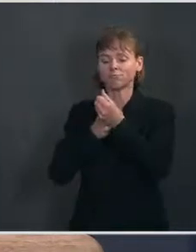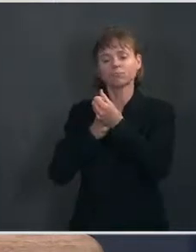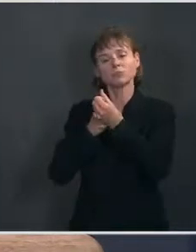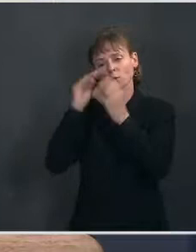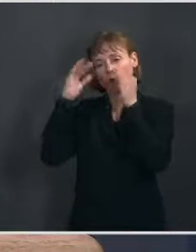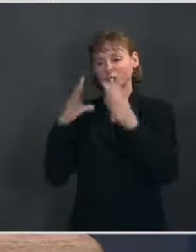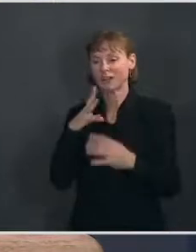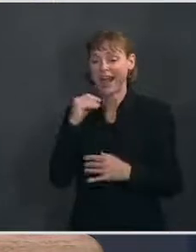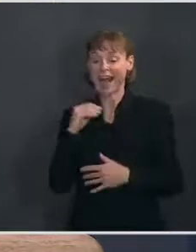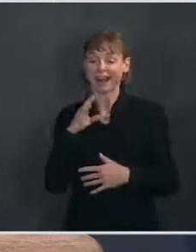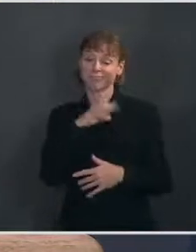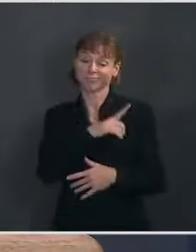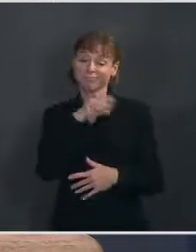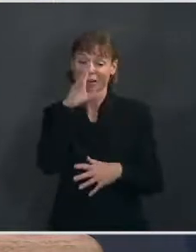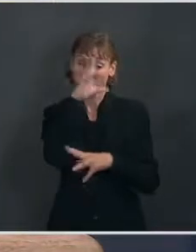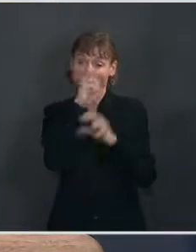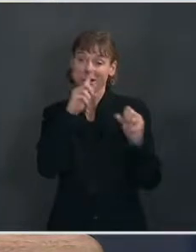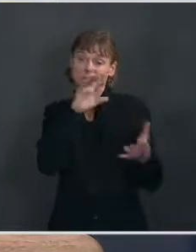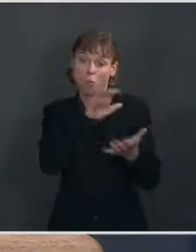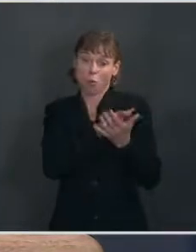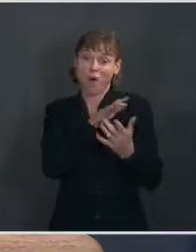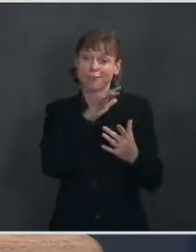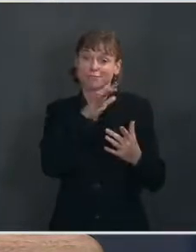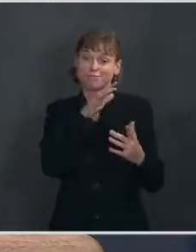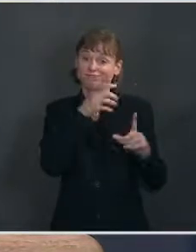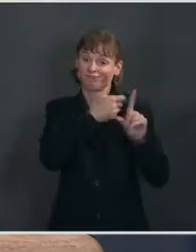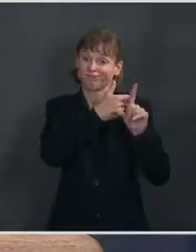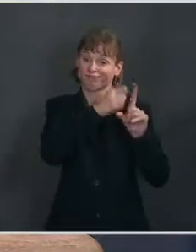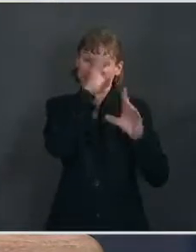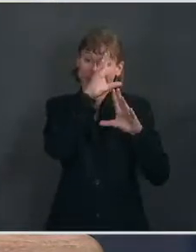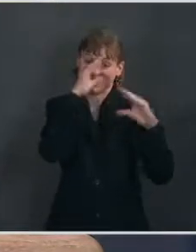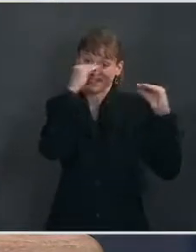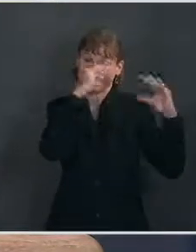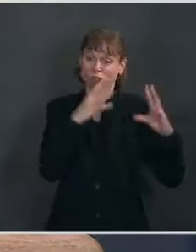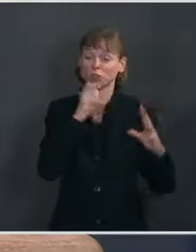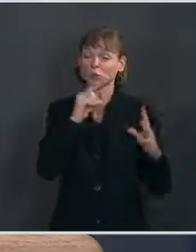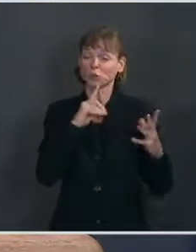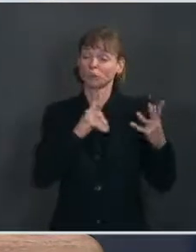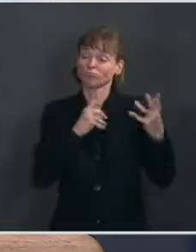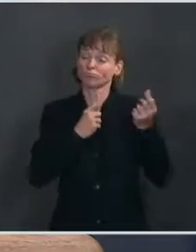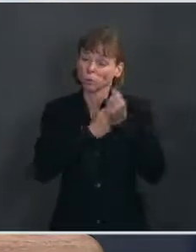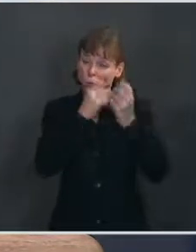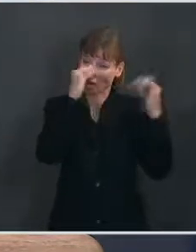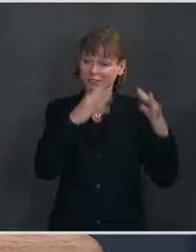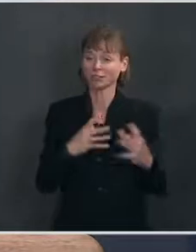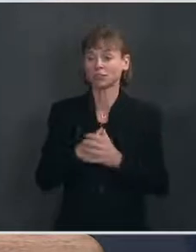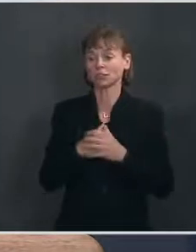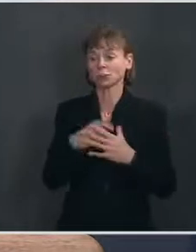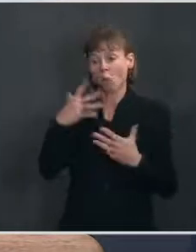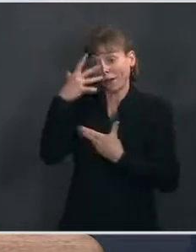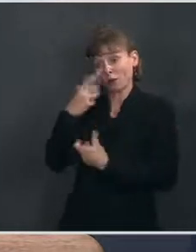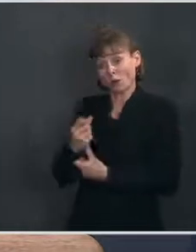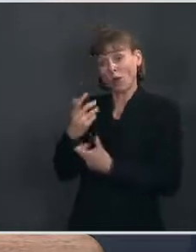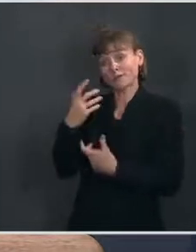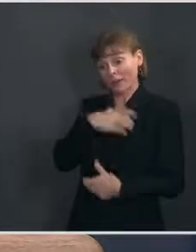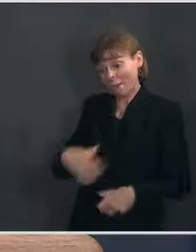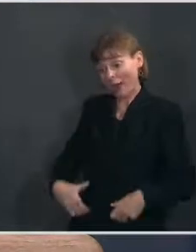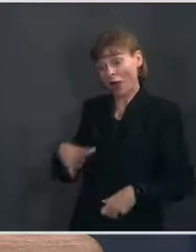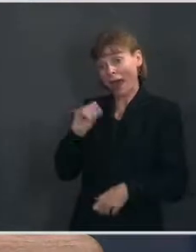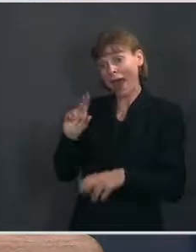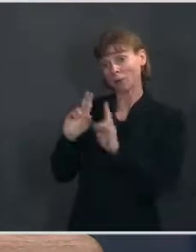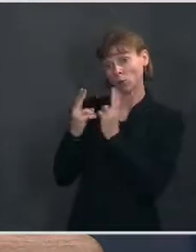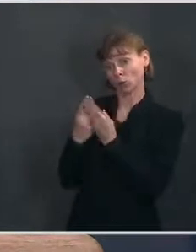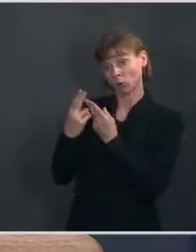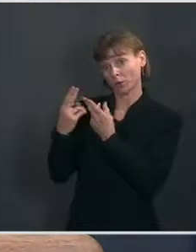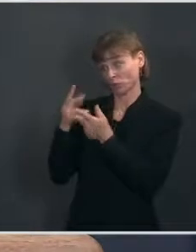So even in his home, he trusts the mayor and the unions to work this out. They're both prioritizing the right things, which is ensuring the health